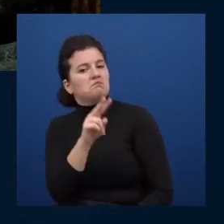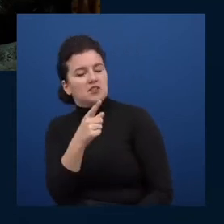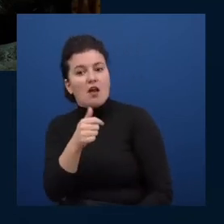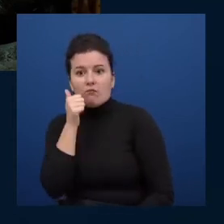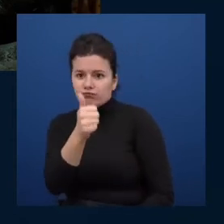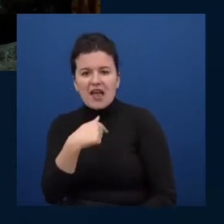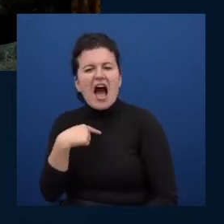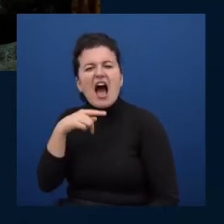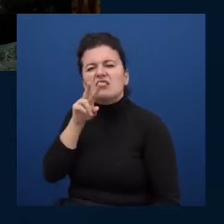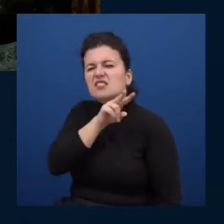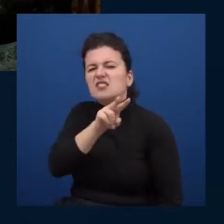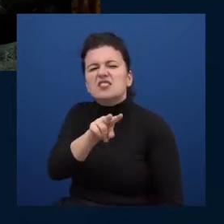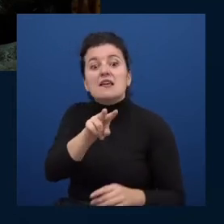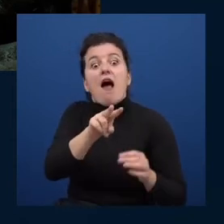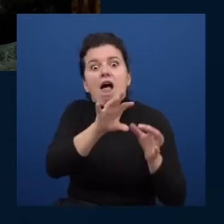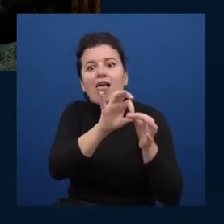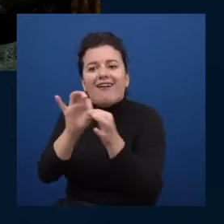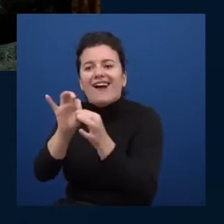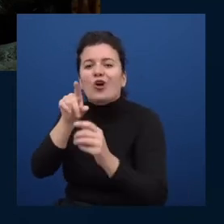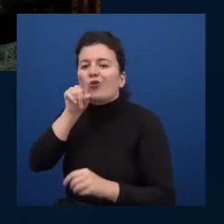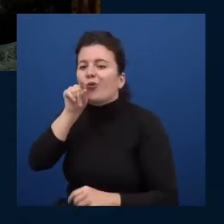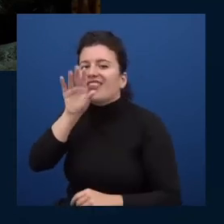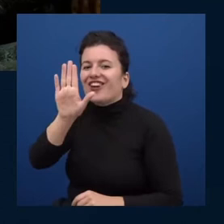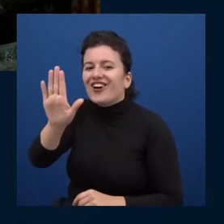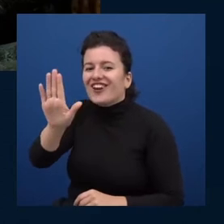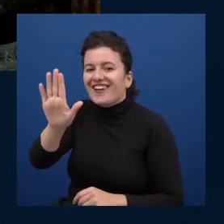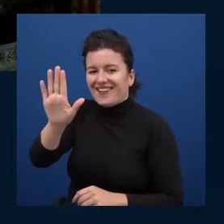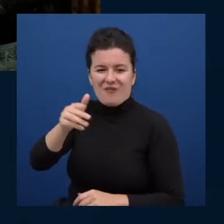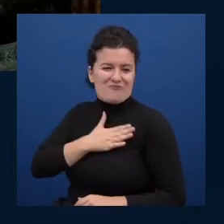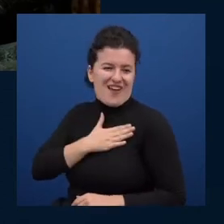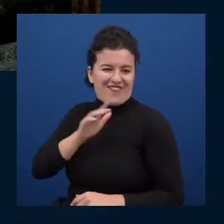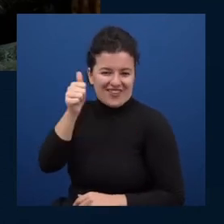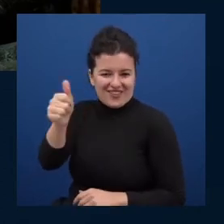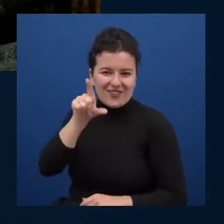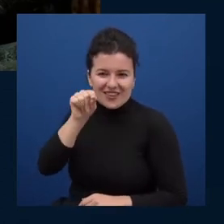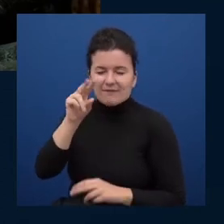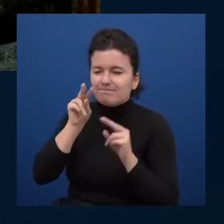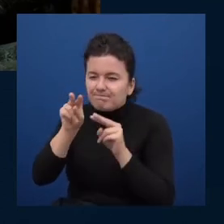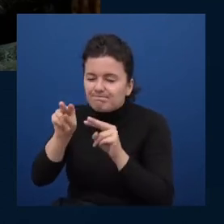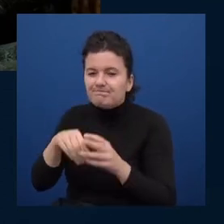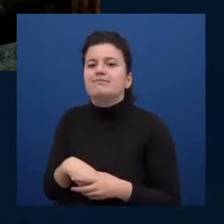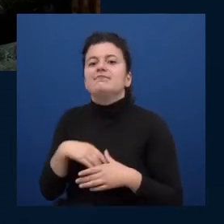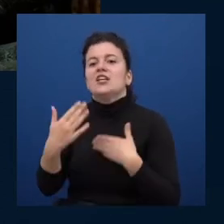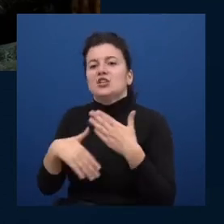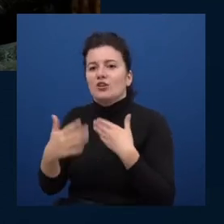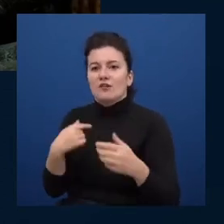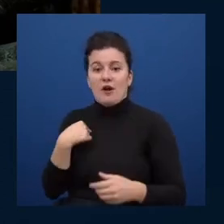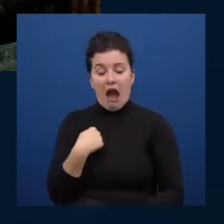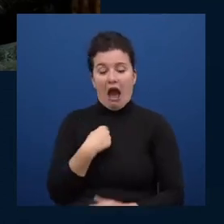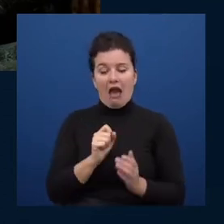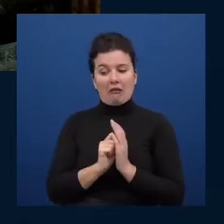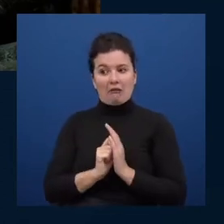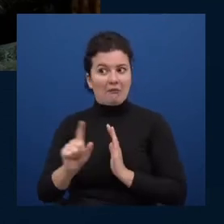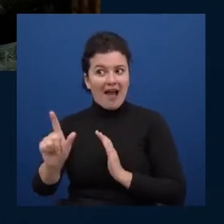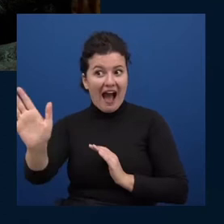twitter and then he's like hi and now i'm like ah that's the best part of twitter you talk to a famous person and like i'm